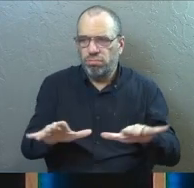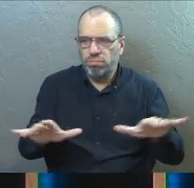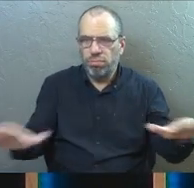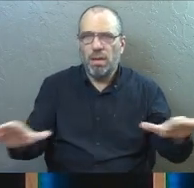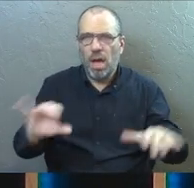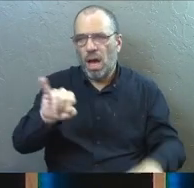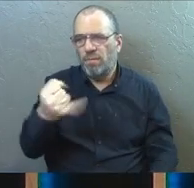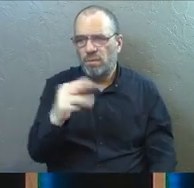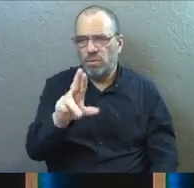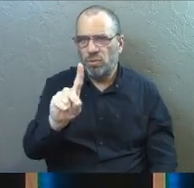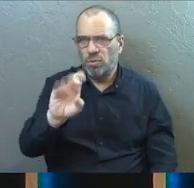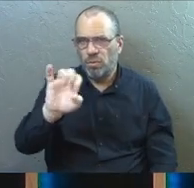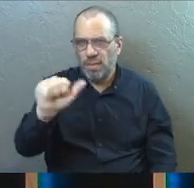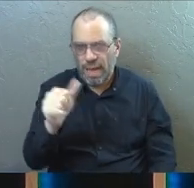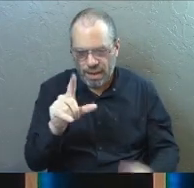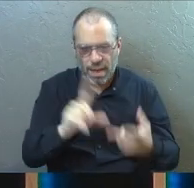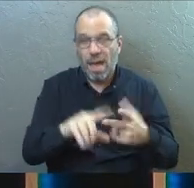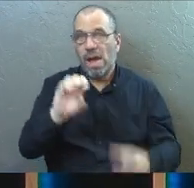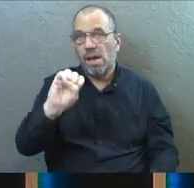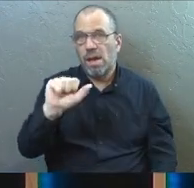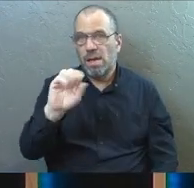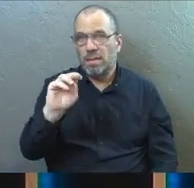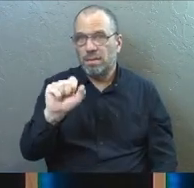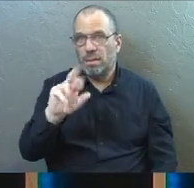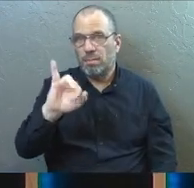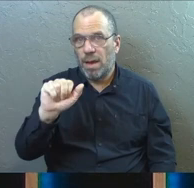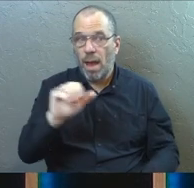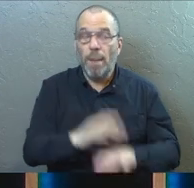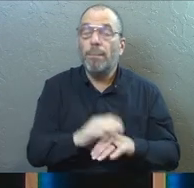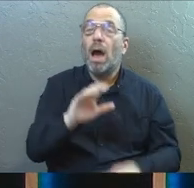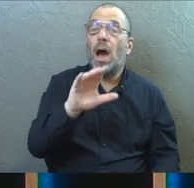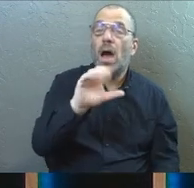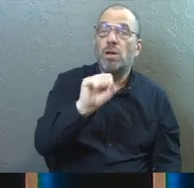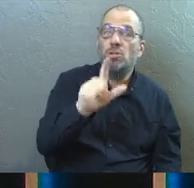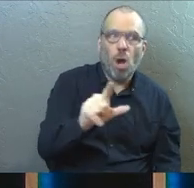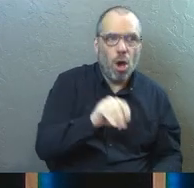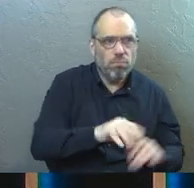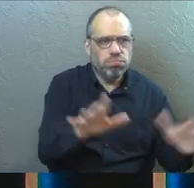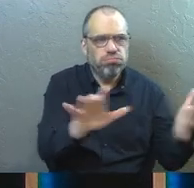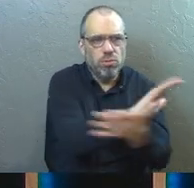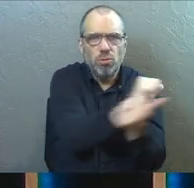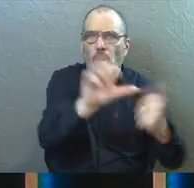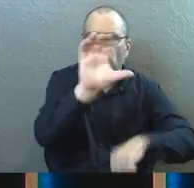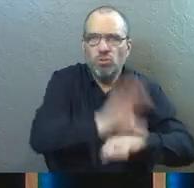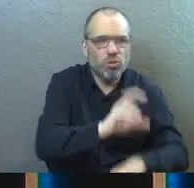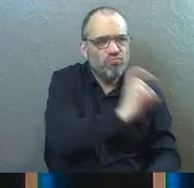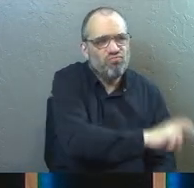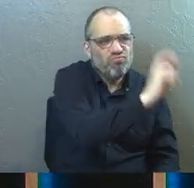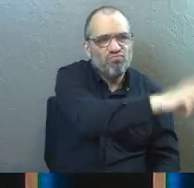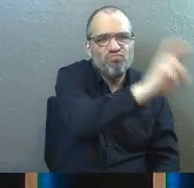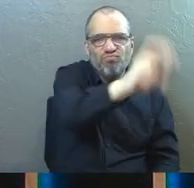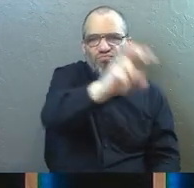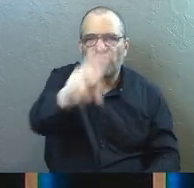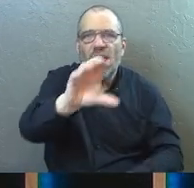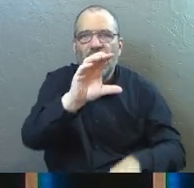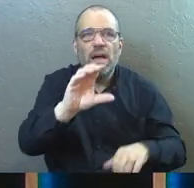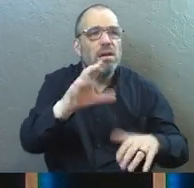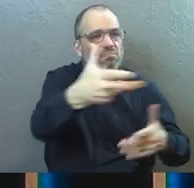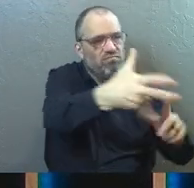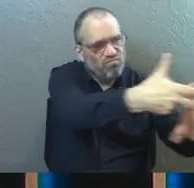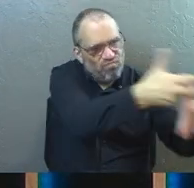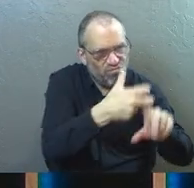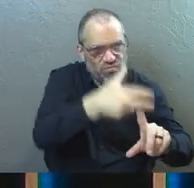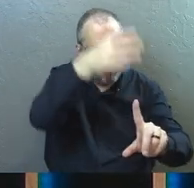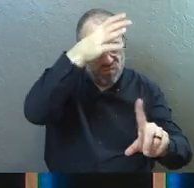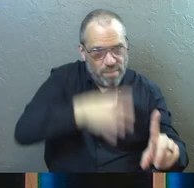regions of Judea and Samaria. But Saul was going everywhere to destroy the church. And he went from house to house, dragging